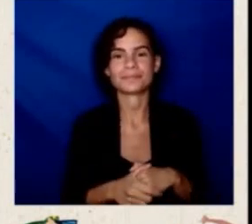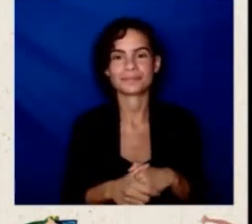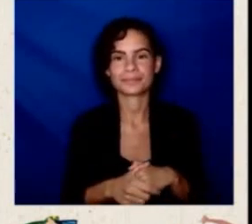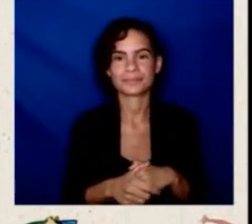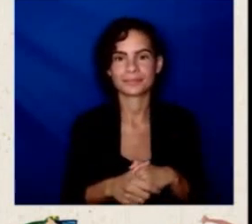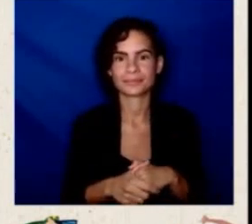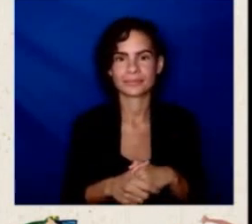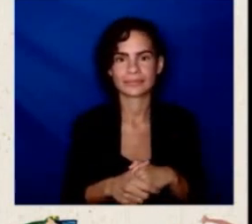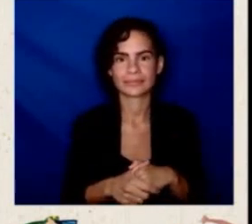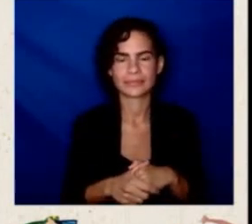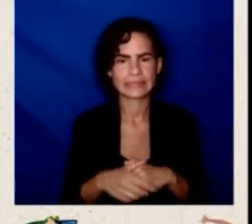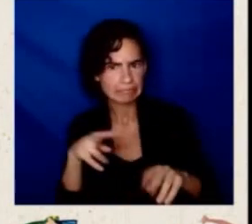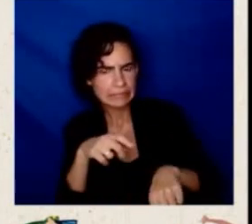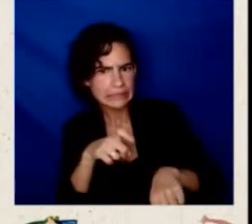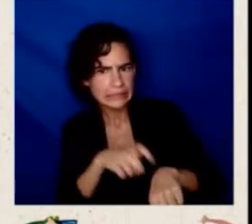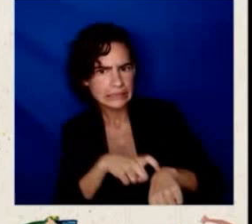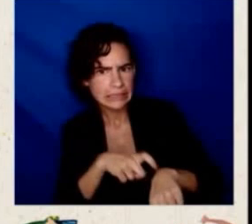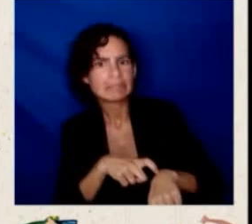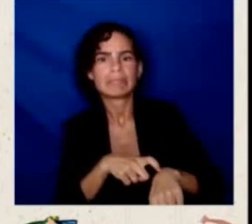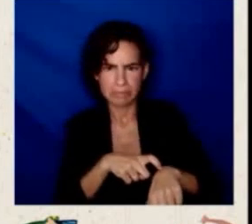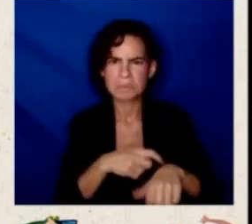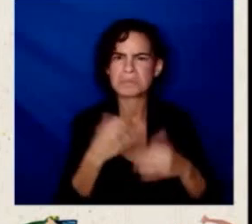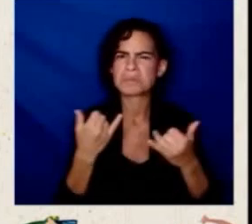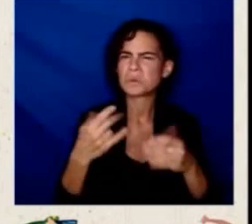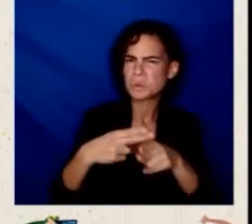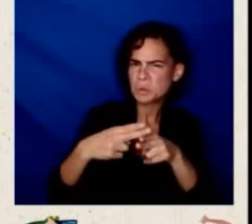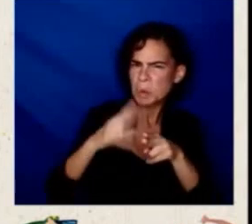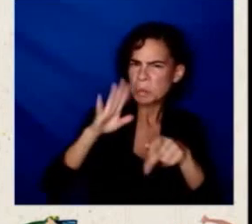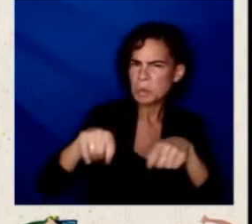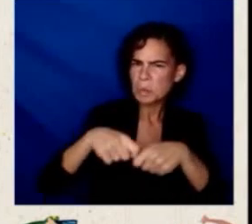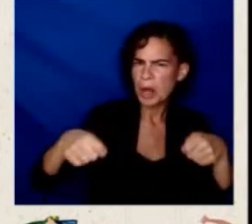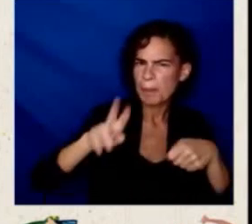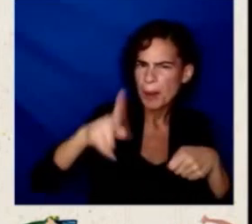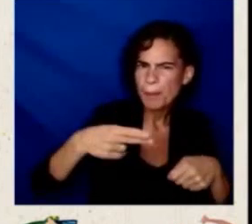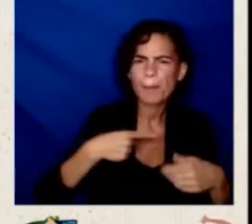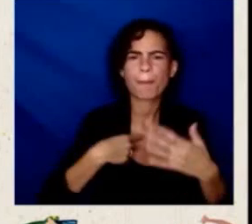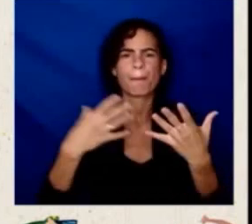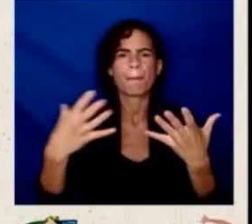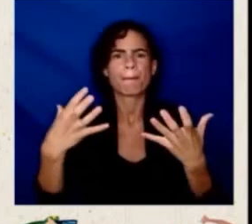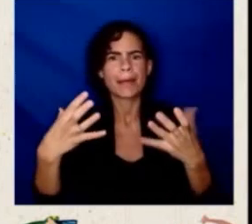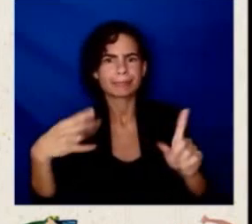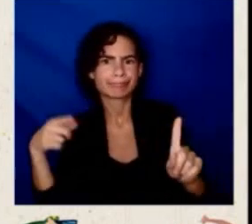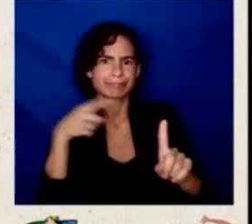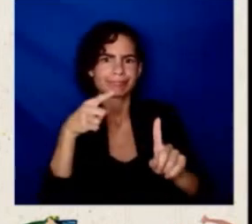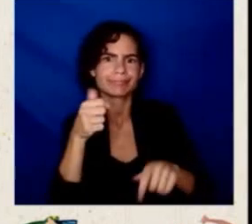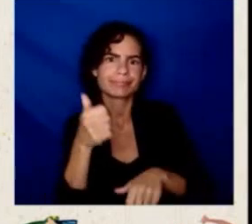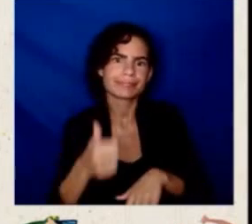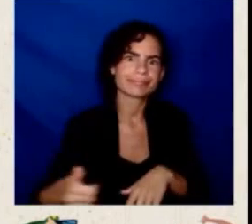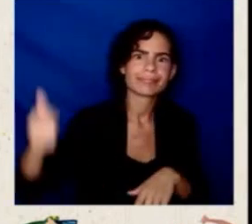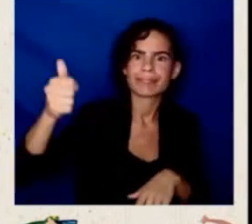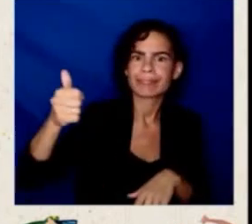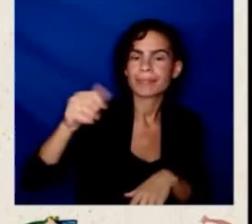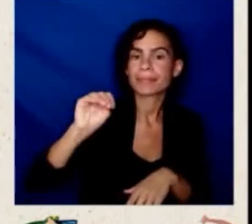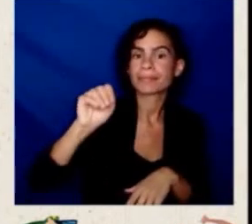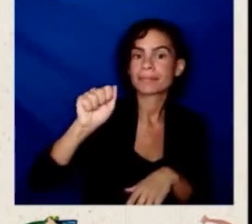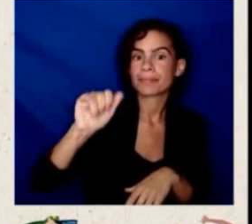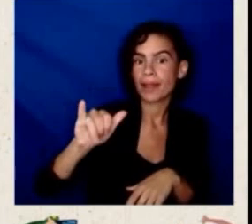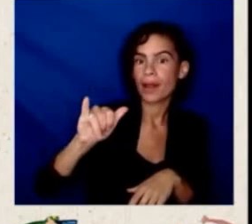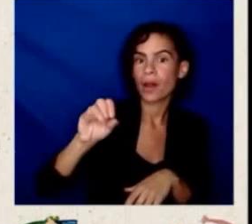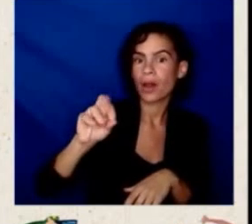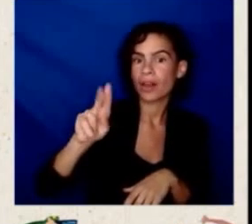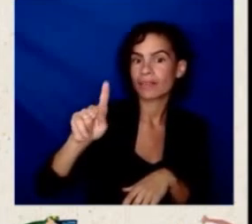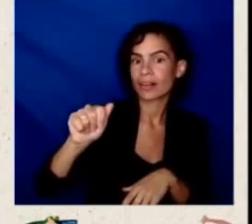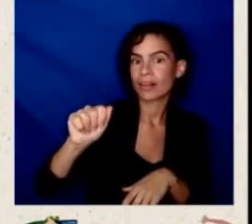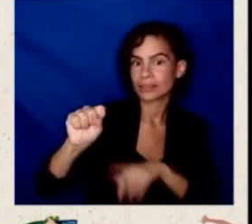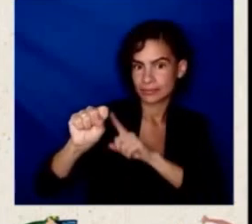things before we wrap up. One is to go back to Secretary Mayukas at the very beginning of our conversation. We asked a question about how